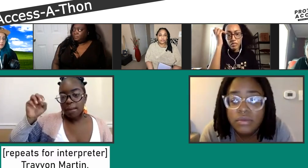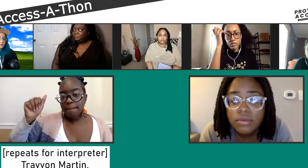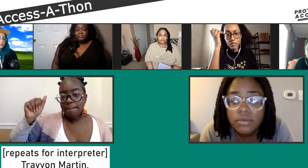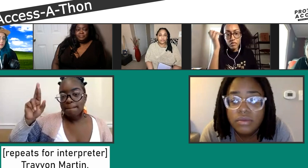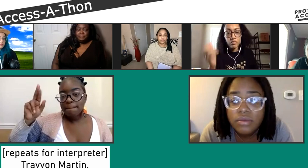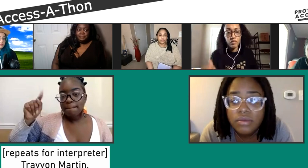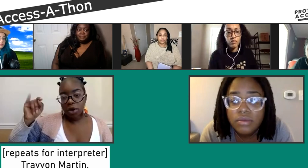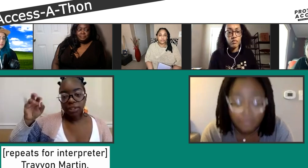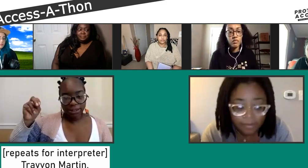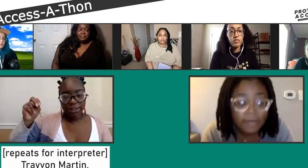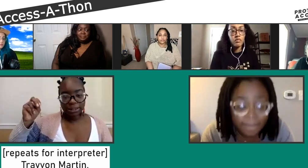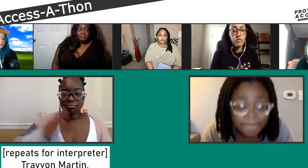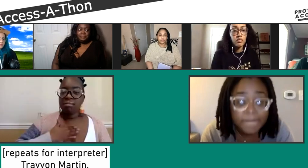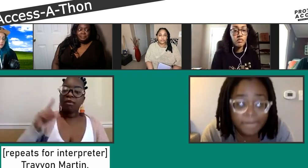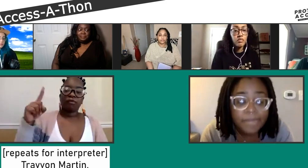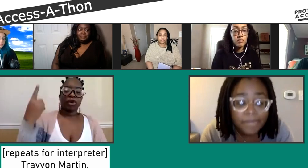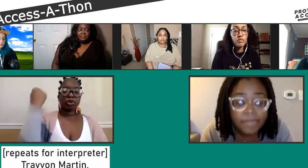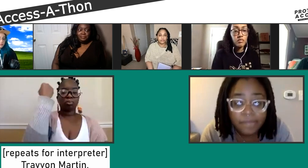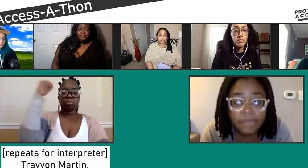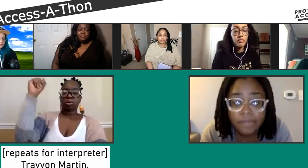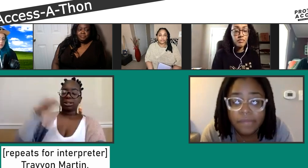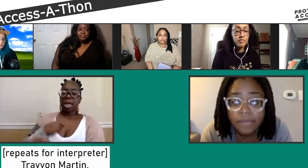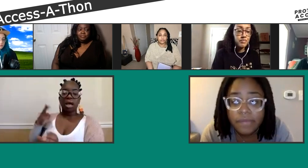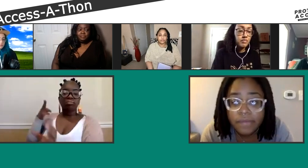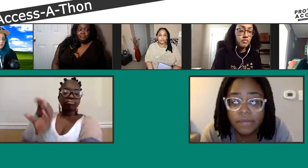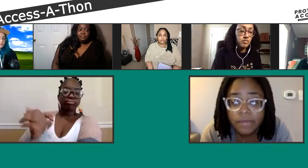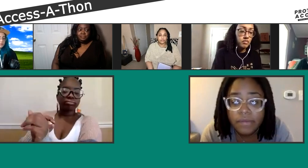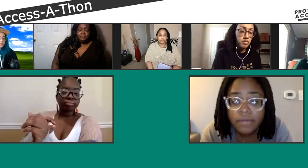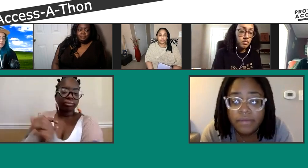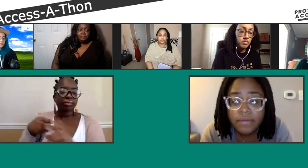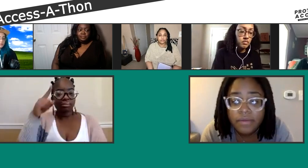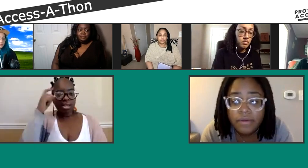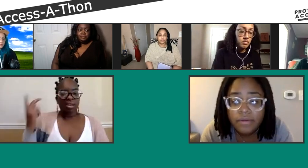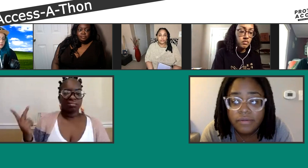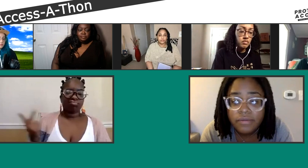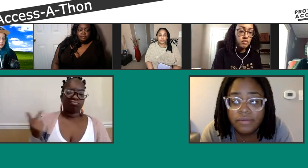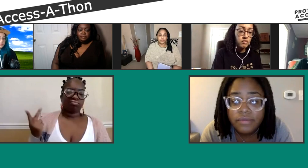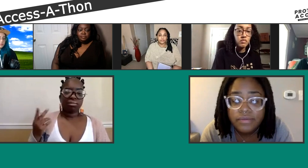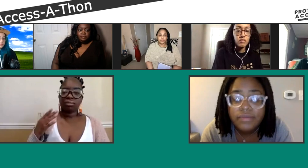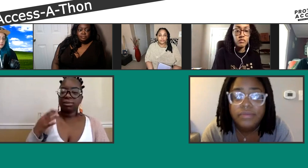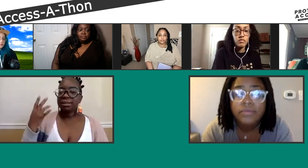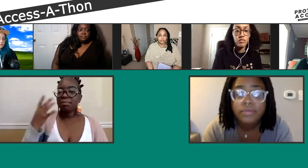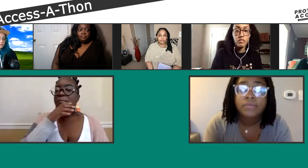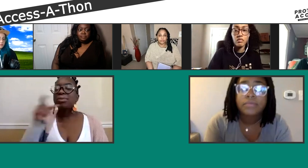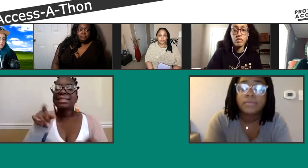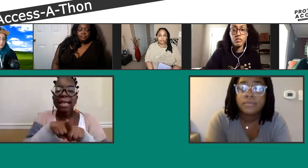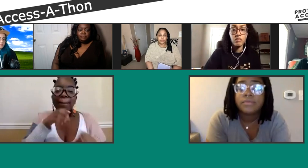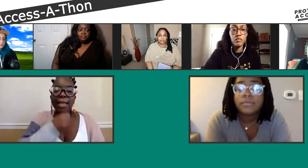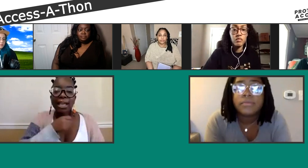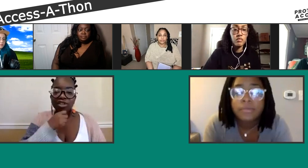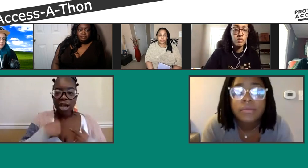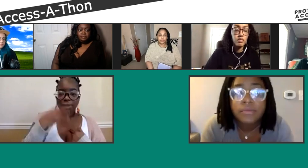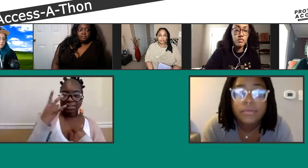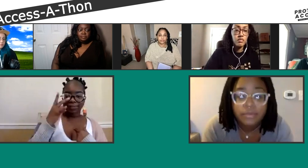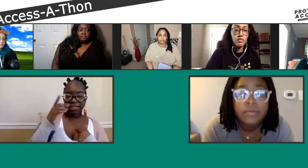When Trayvon Martin, when that incident happened, and there were a huge amount of protests happening. I thought,